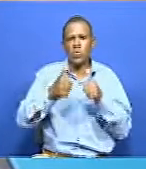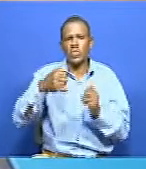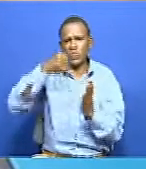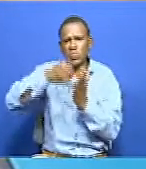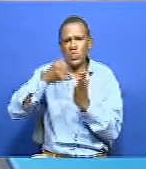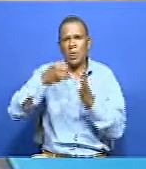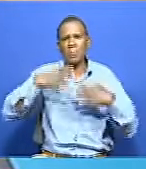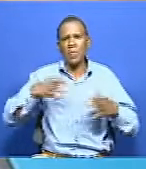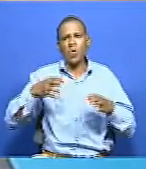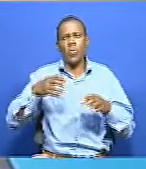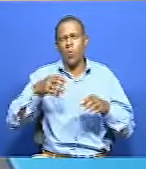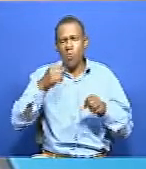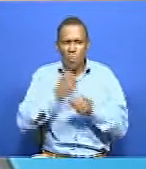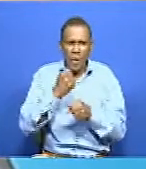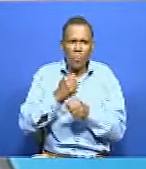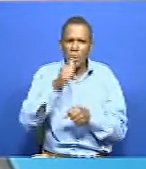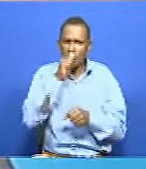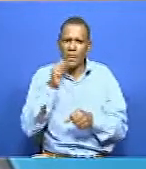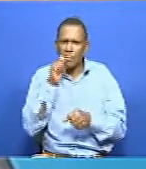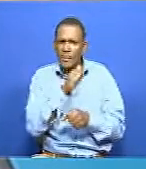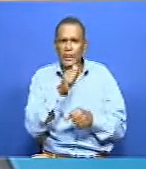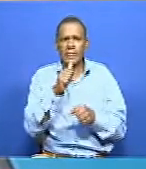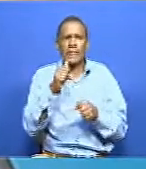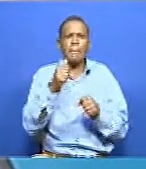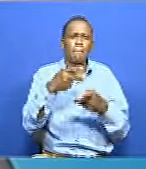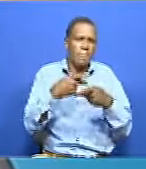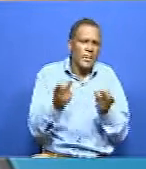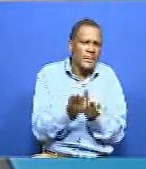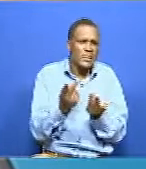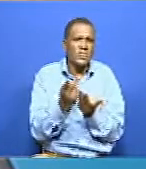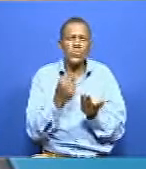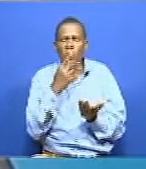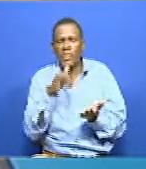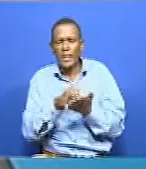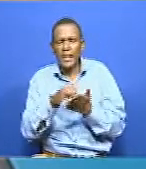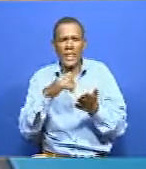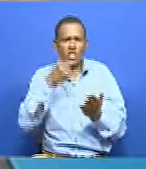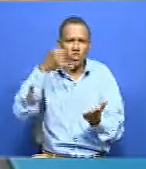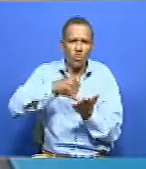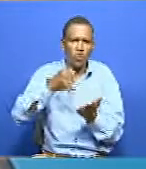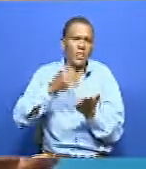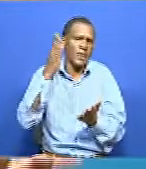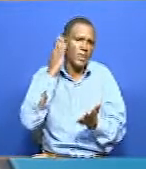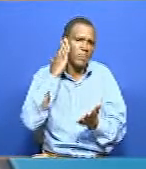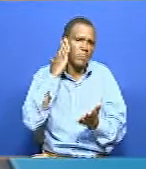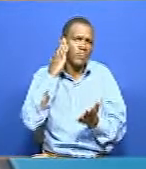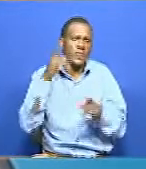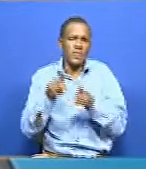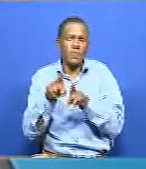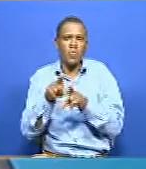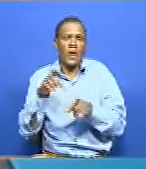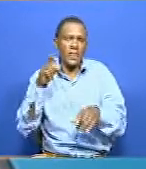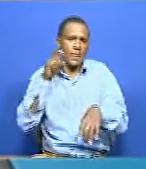institutions to better their policies to be more inclusive to deaf persons. For example, we worked with Embo County